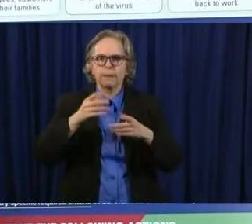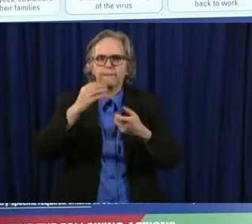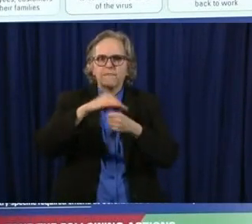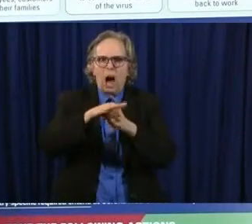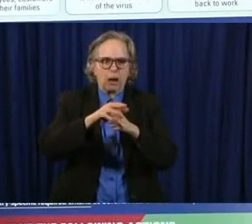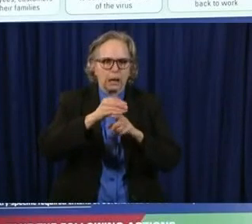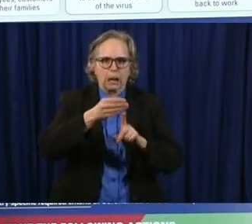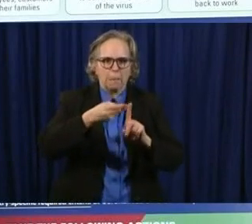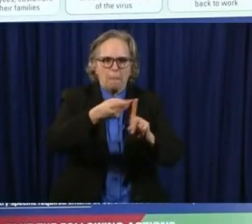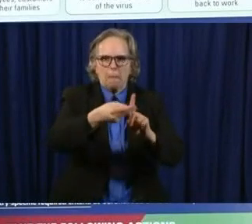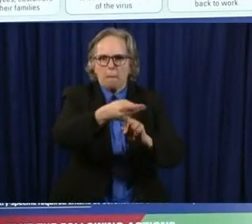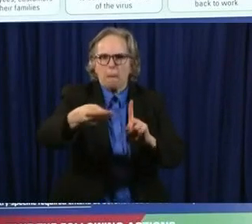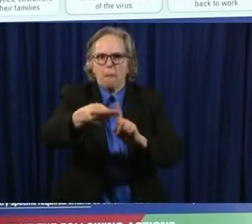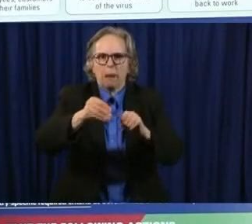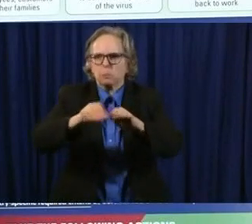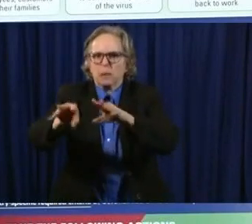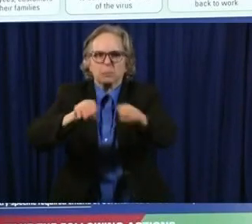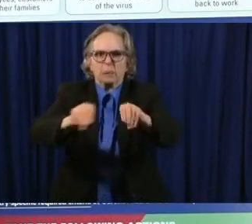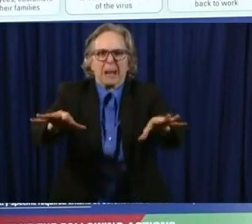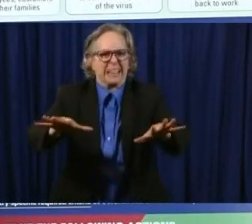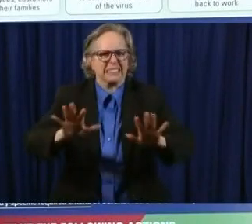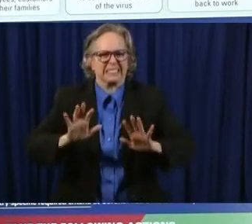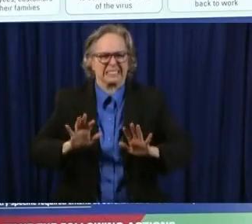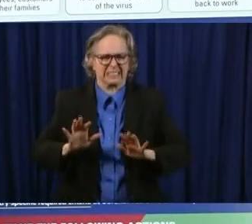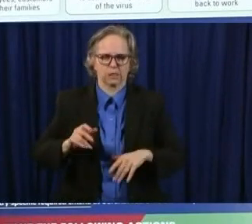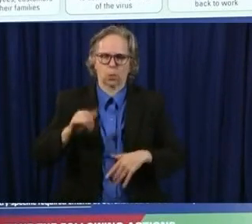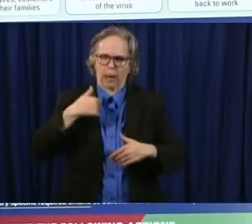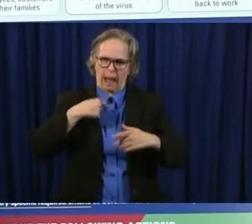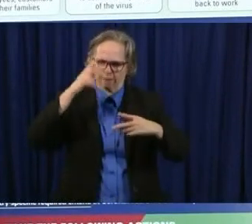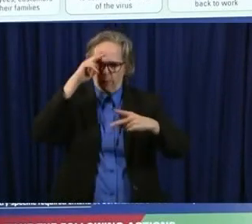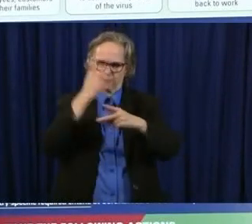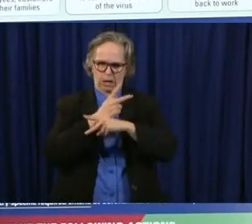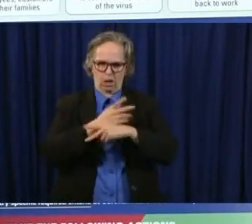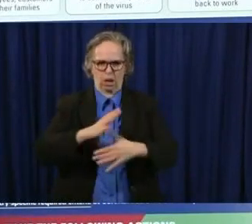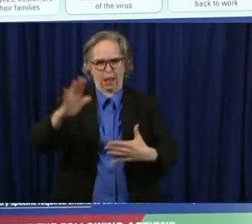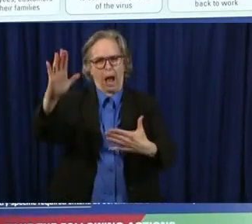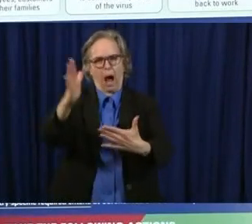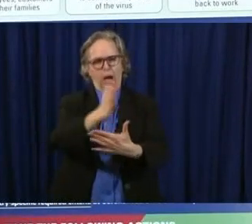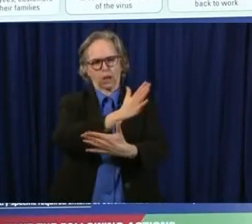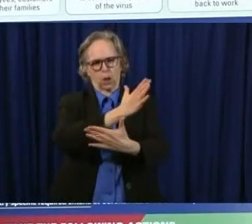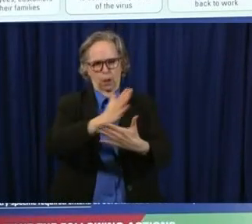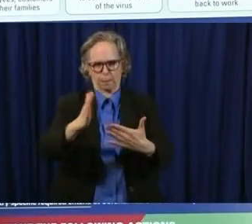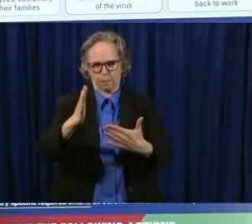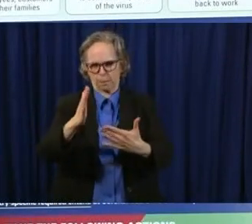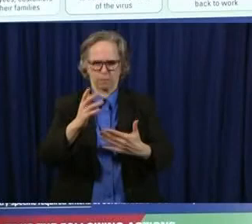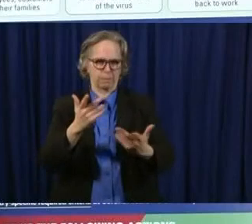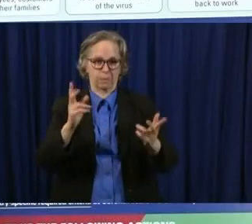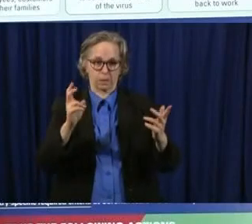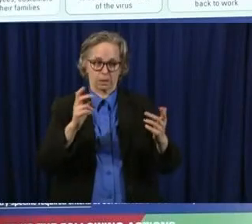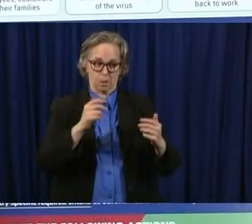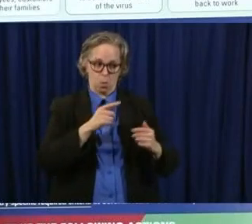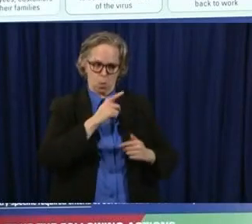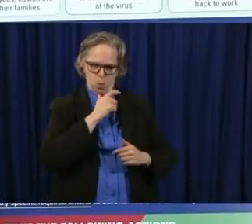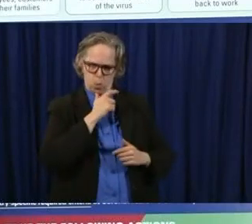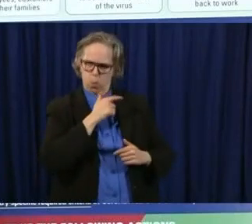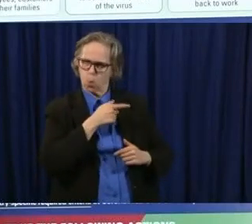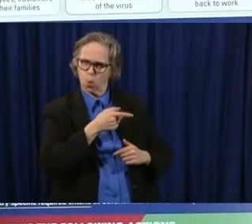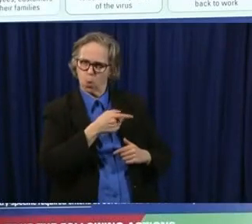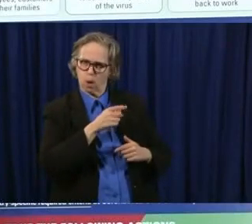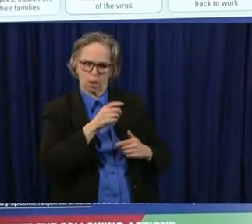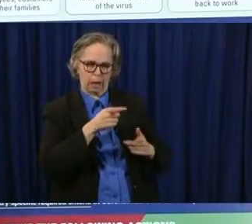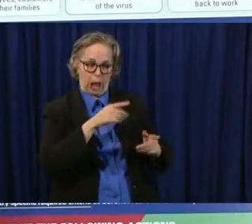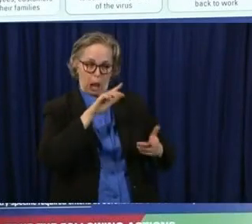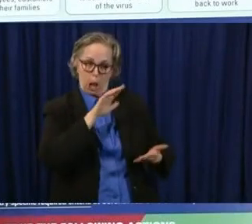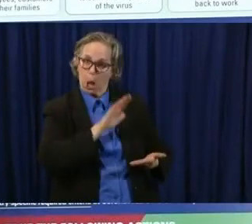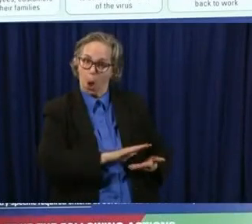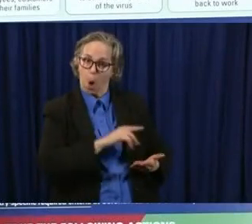it's almost like on a continuum you know who can you protect who can you get back to work with the least risk understanding there's always risk uh